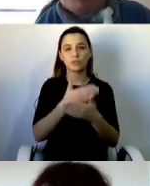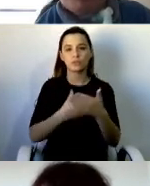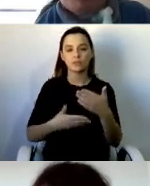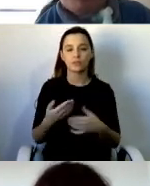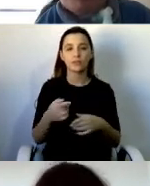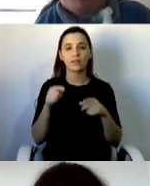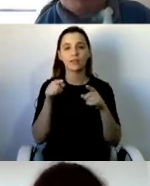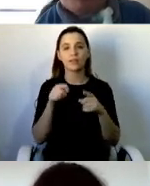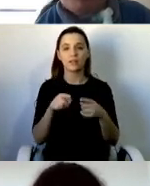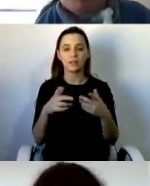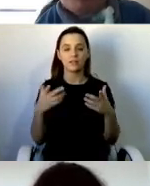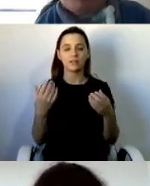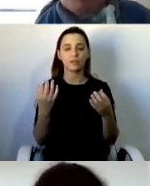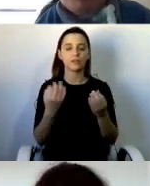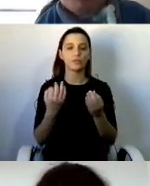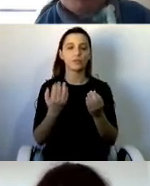medical model.